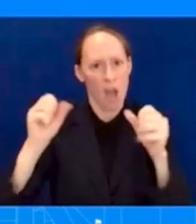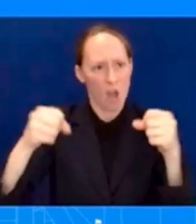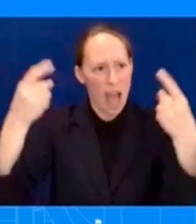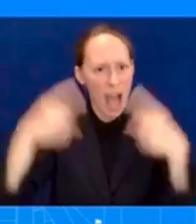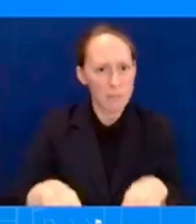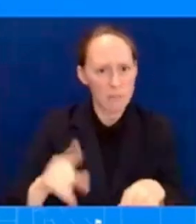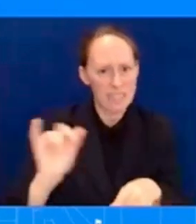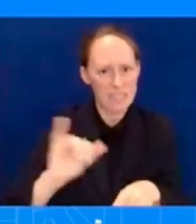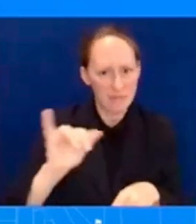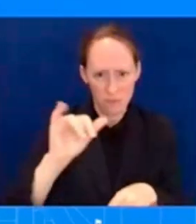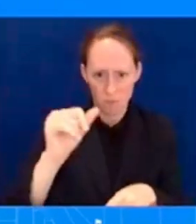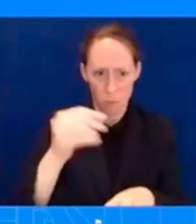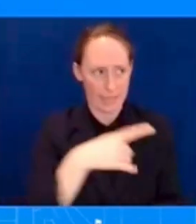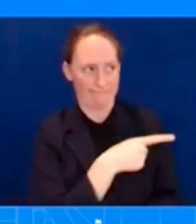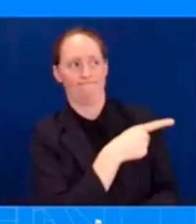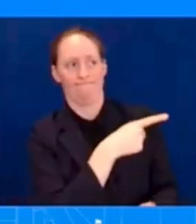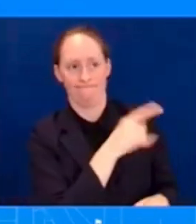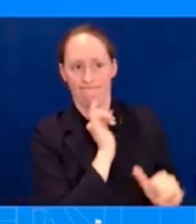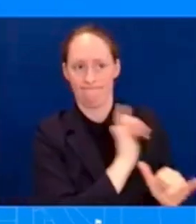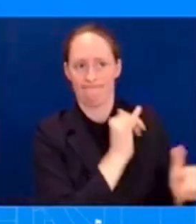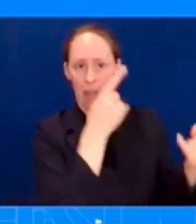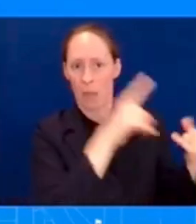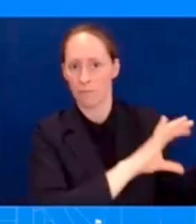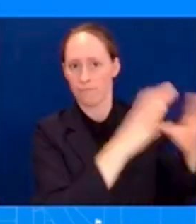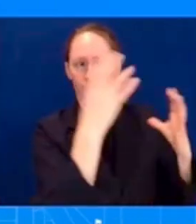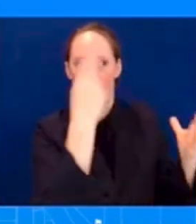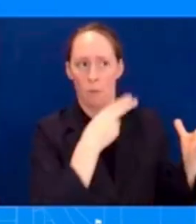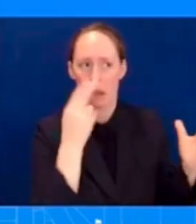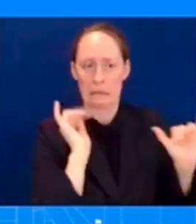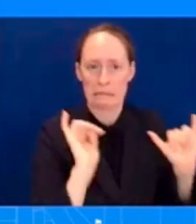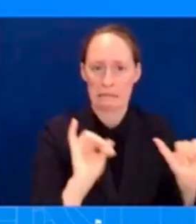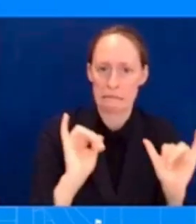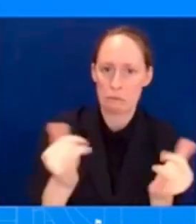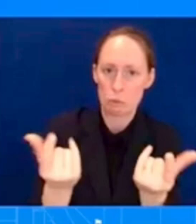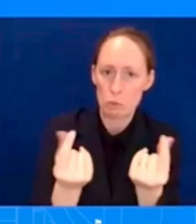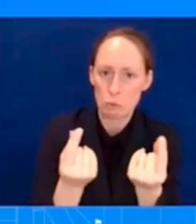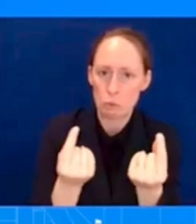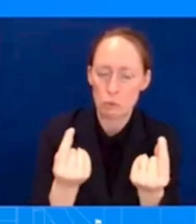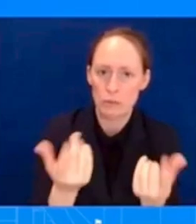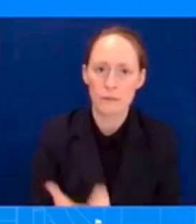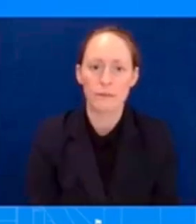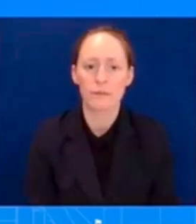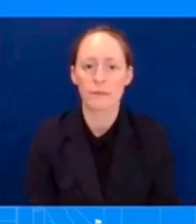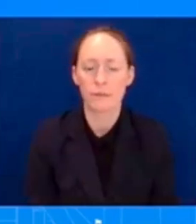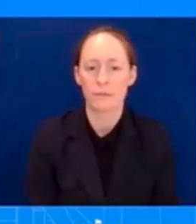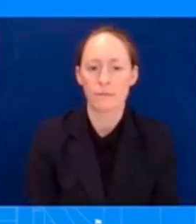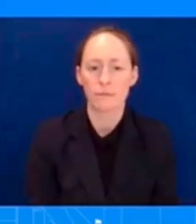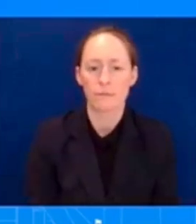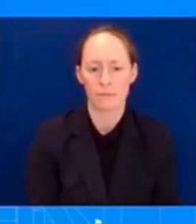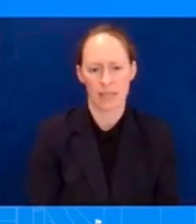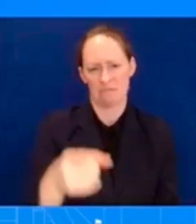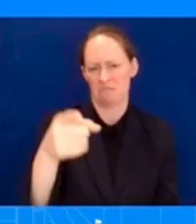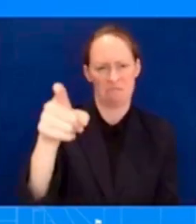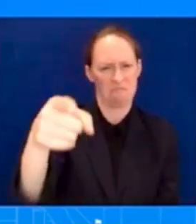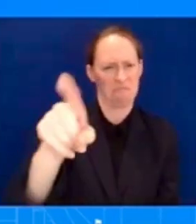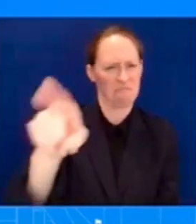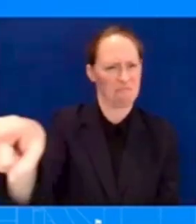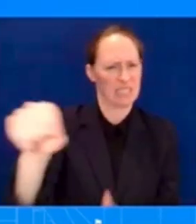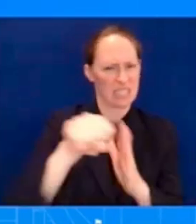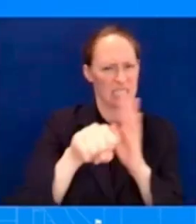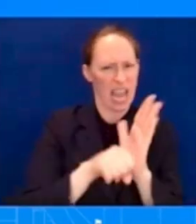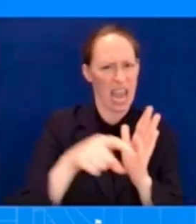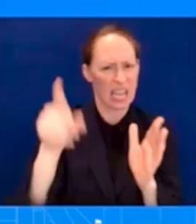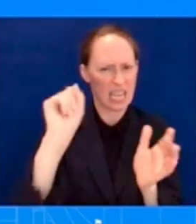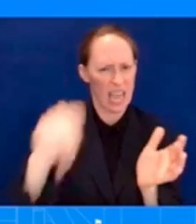I would refer you again to the state on what they're going to do to evaluate the response to this situation. As an